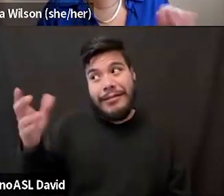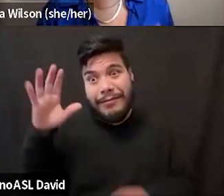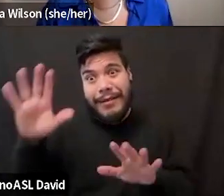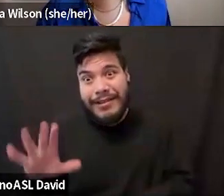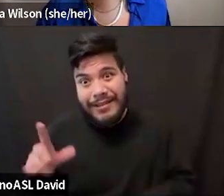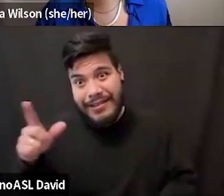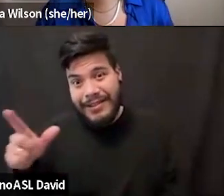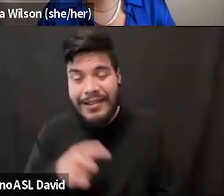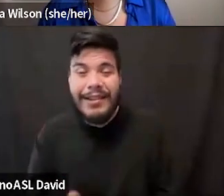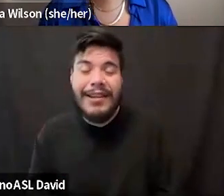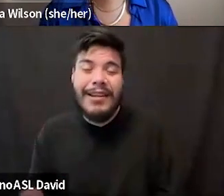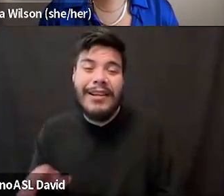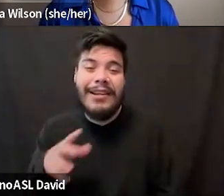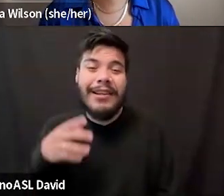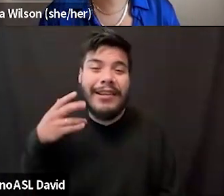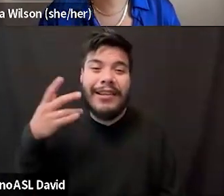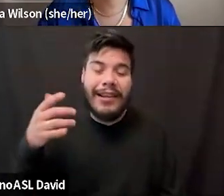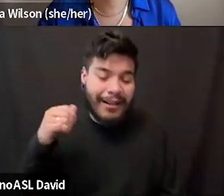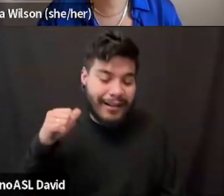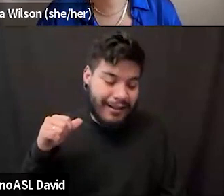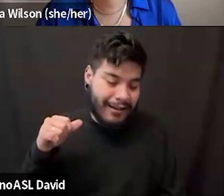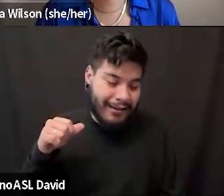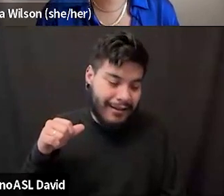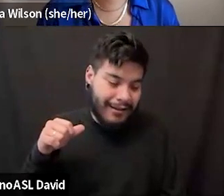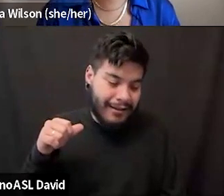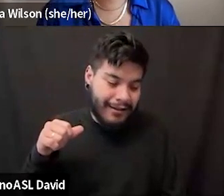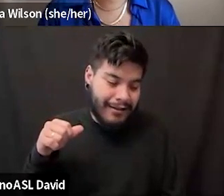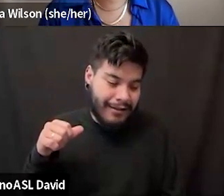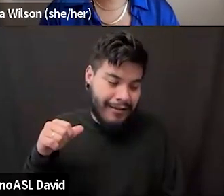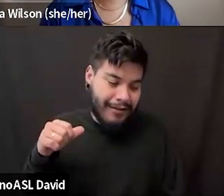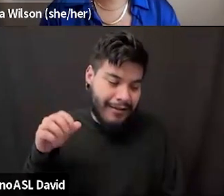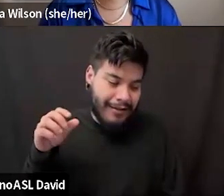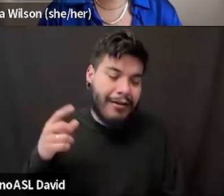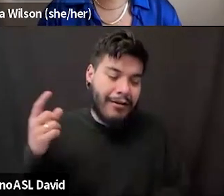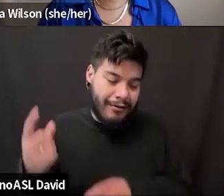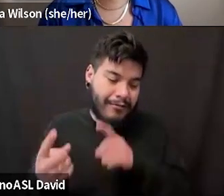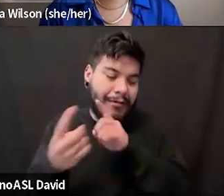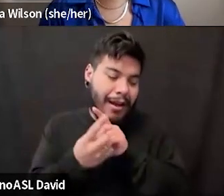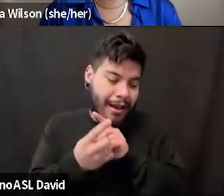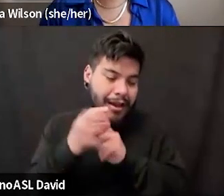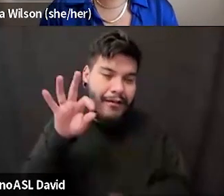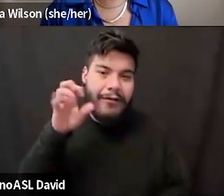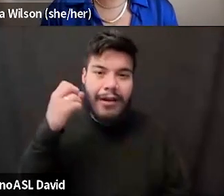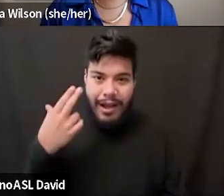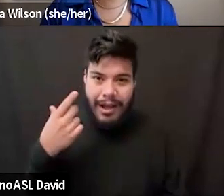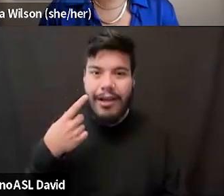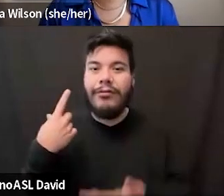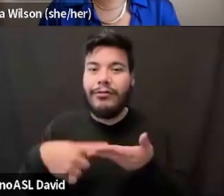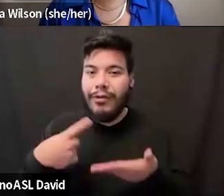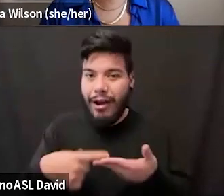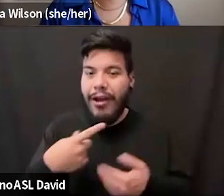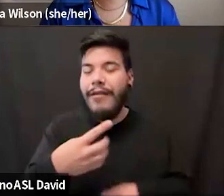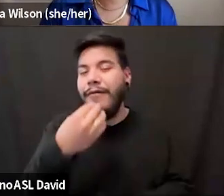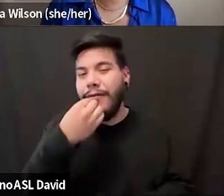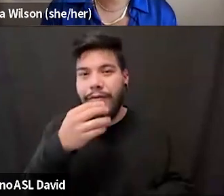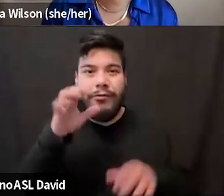And then at no lose, uh, I met fresh and we talked food and she was great. And I